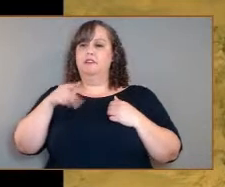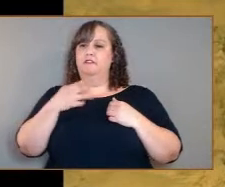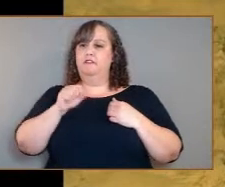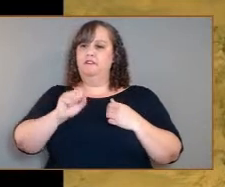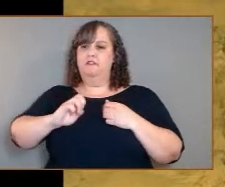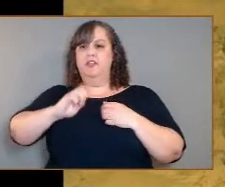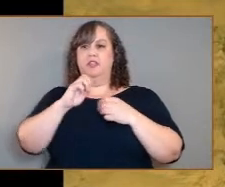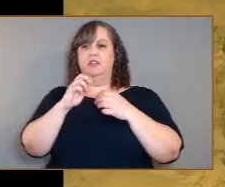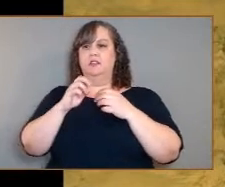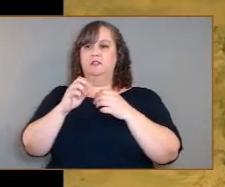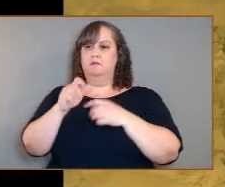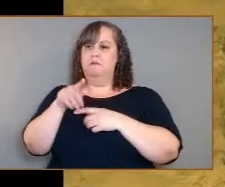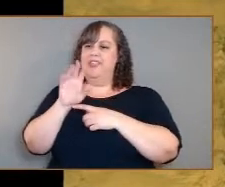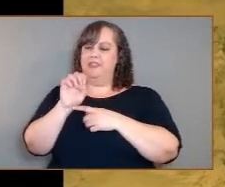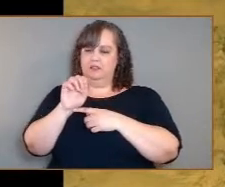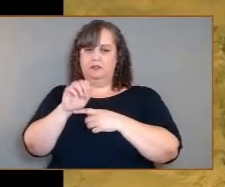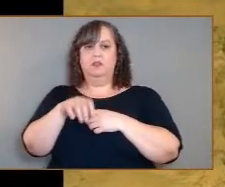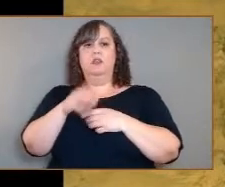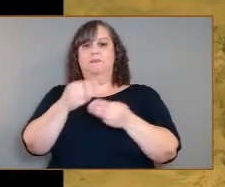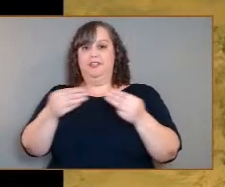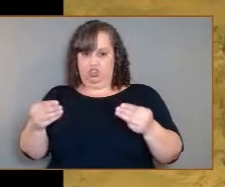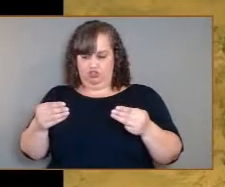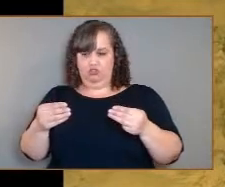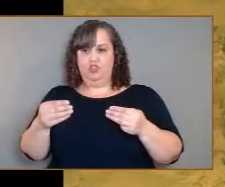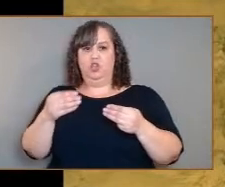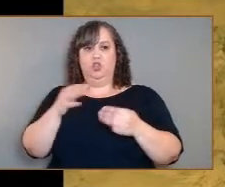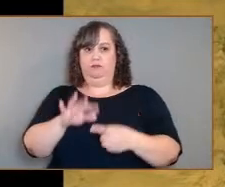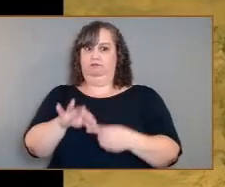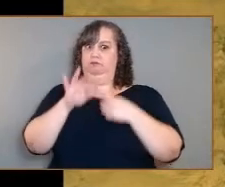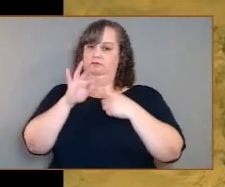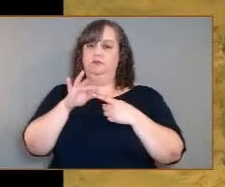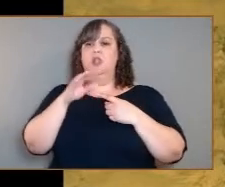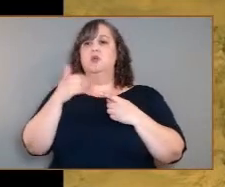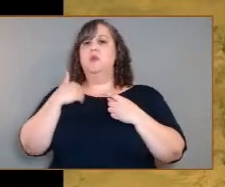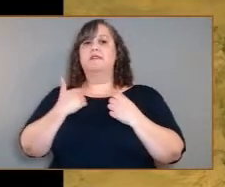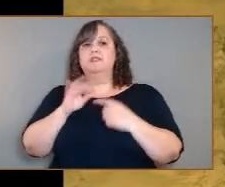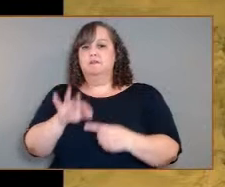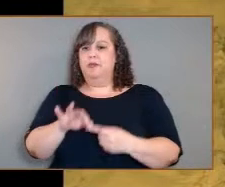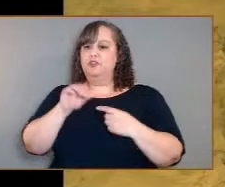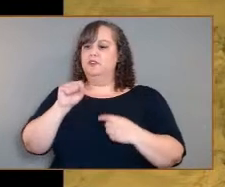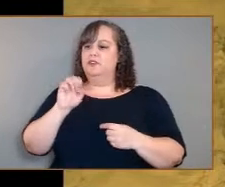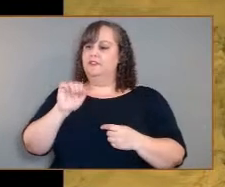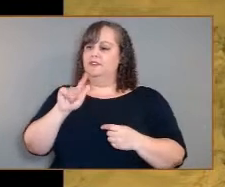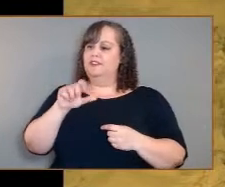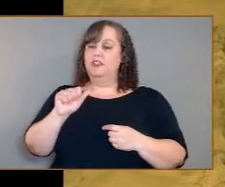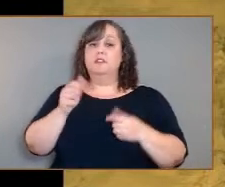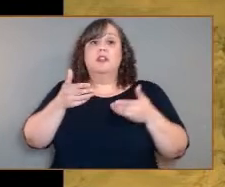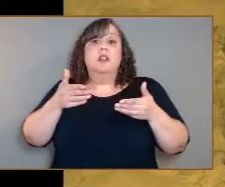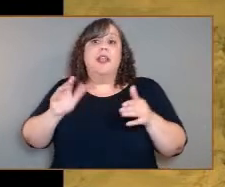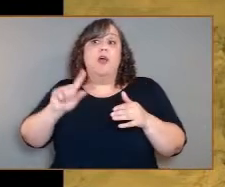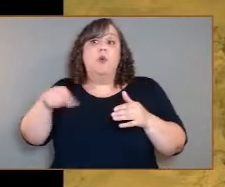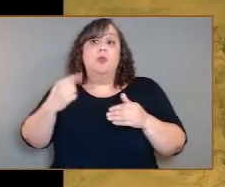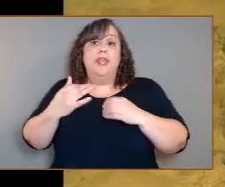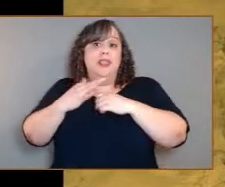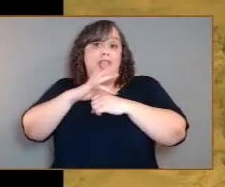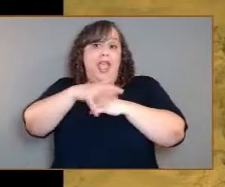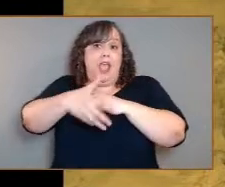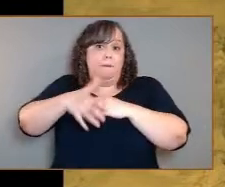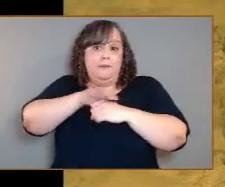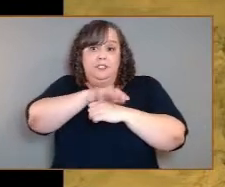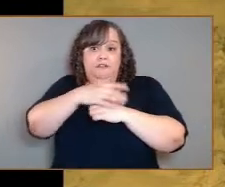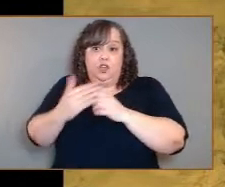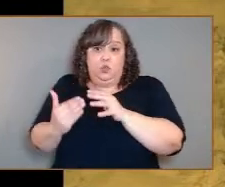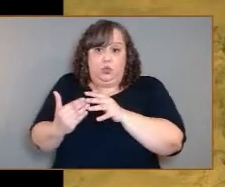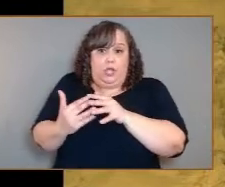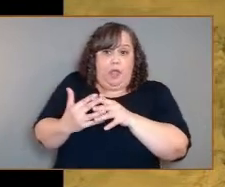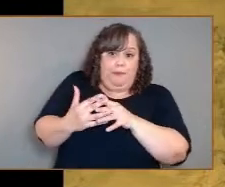measure the chemistry. And we have other techniques, special kind of seals, that allow just the atmosphere in when we attempt to make those ing